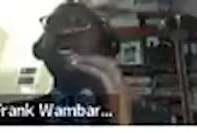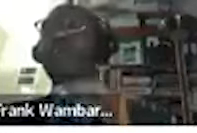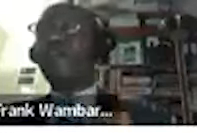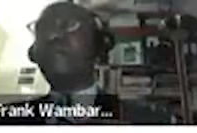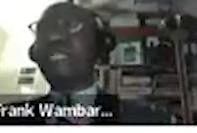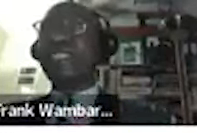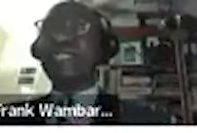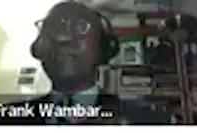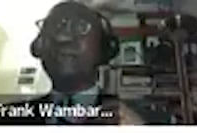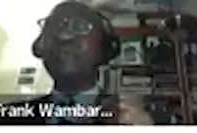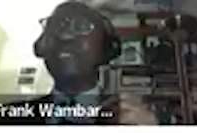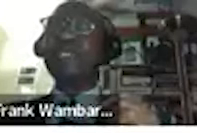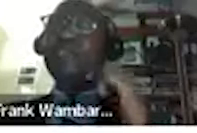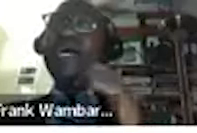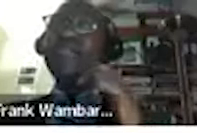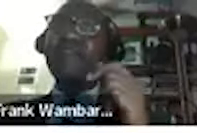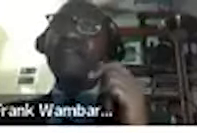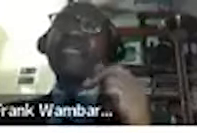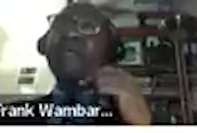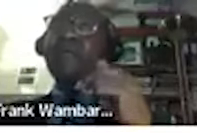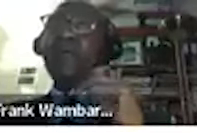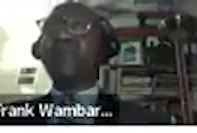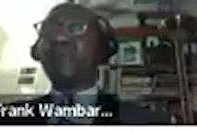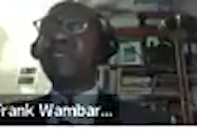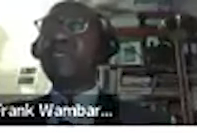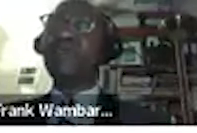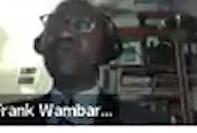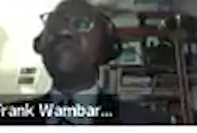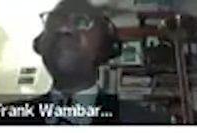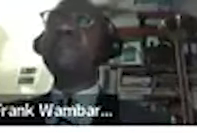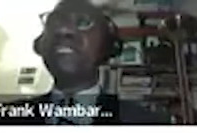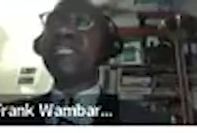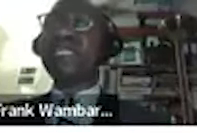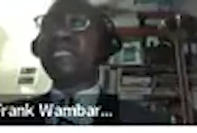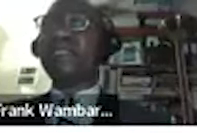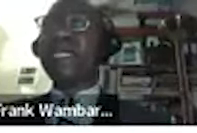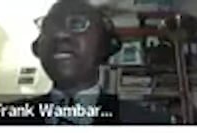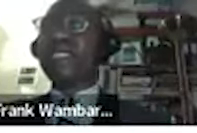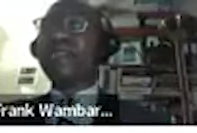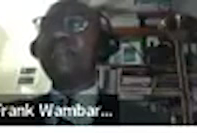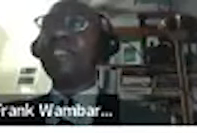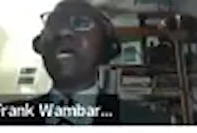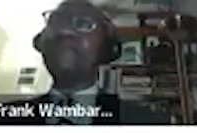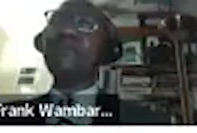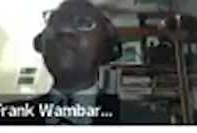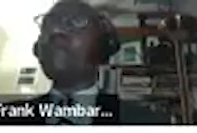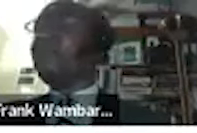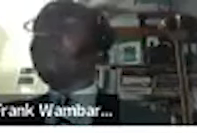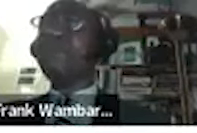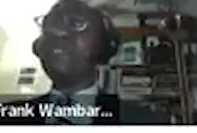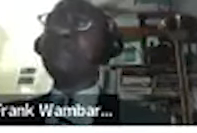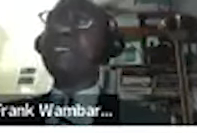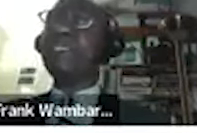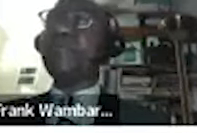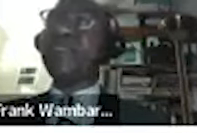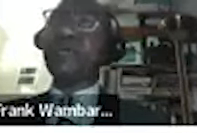go and confirm whether it's real they even have the telephone number they will call the person to confirm whether this has been agreed have the google map